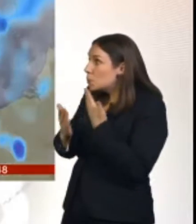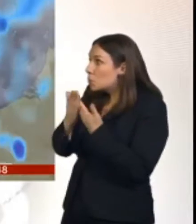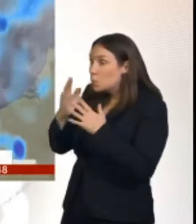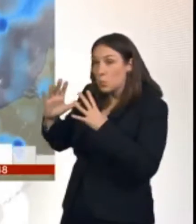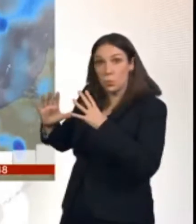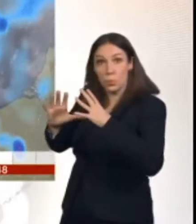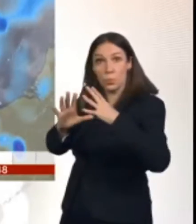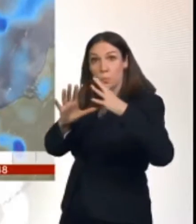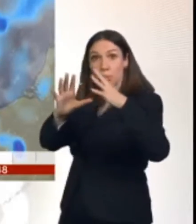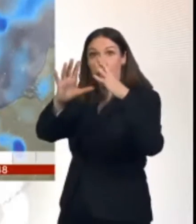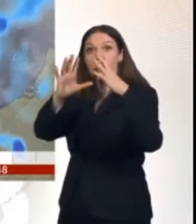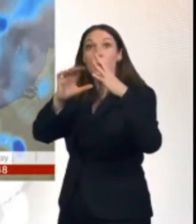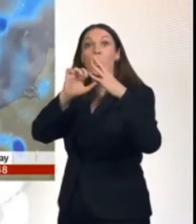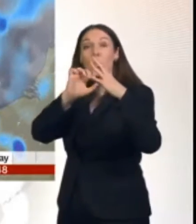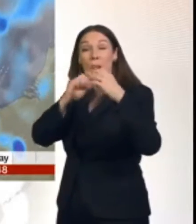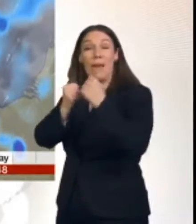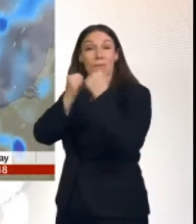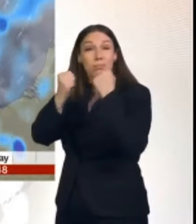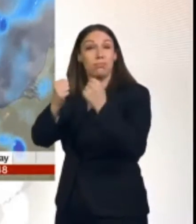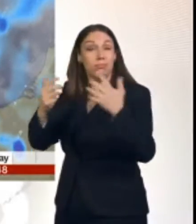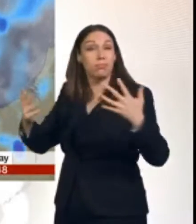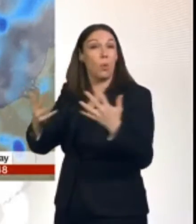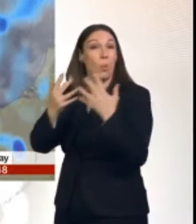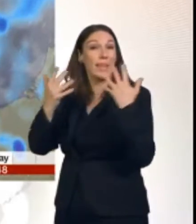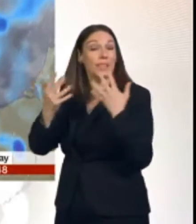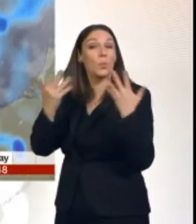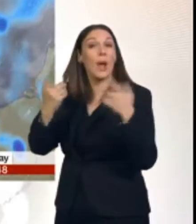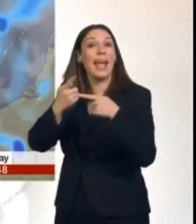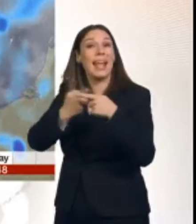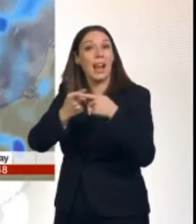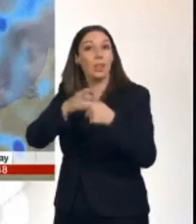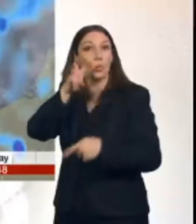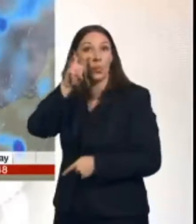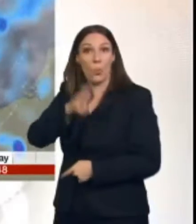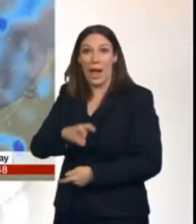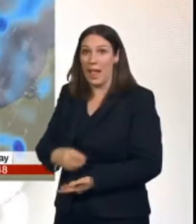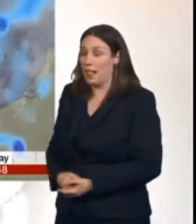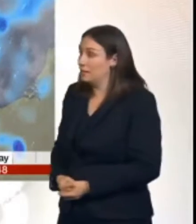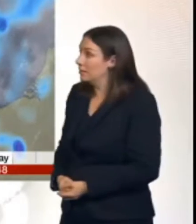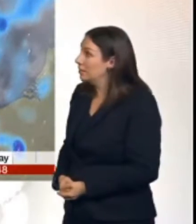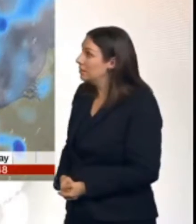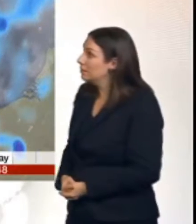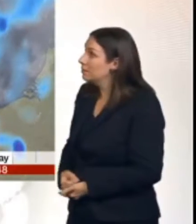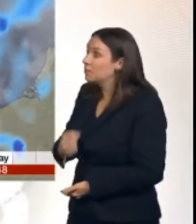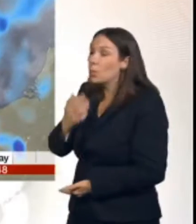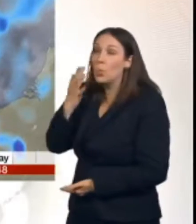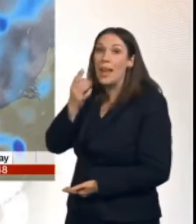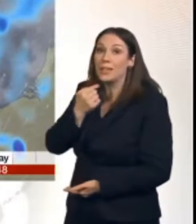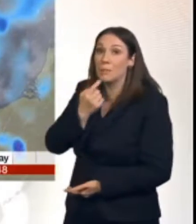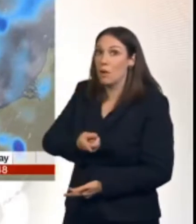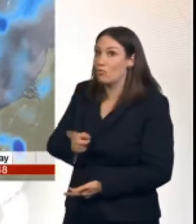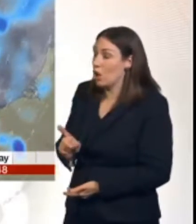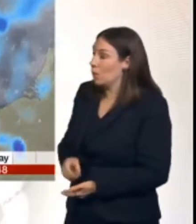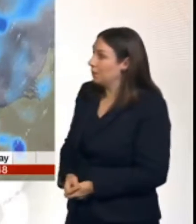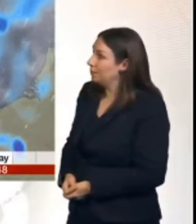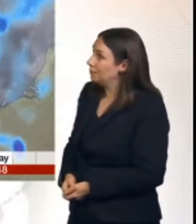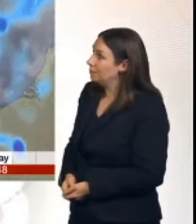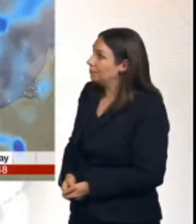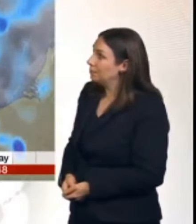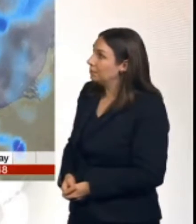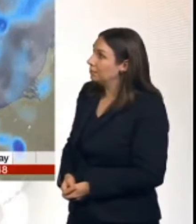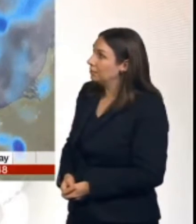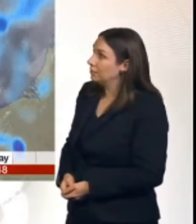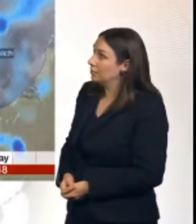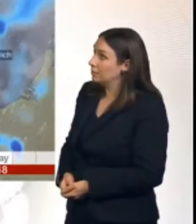front here, we'll see the strongest winds, England and Wales. So, is where the strongest of the gusts will be to start your day tomorrow. England and Wales, southern and western coast,